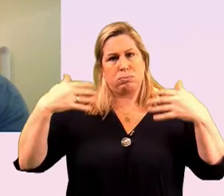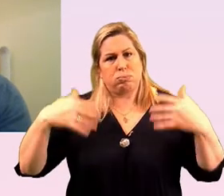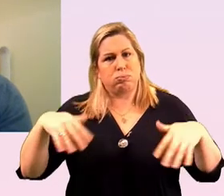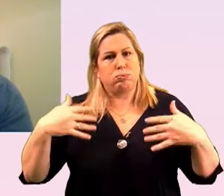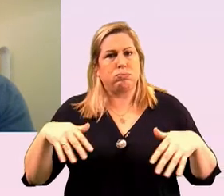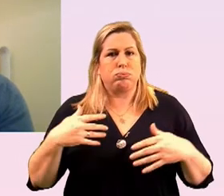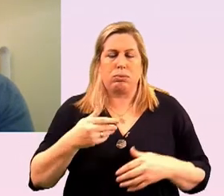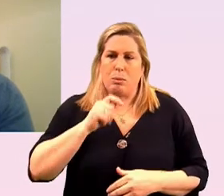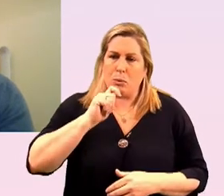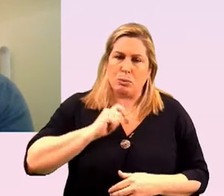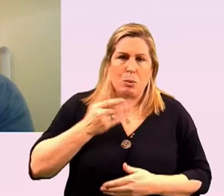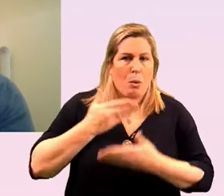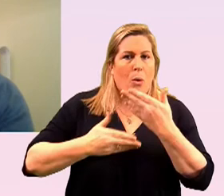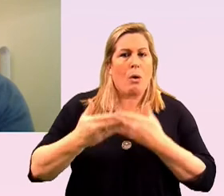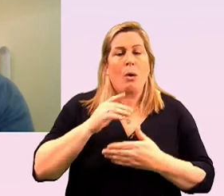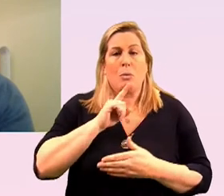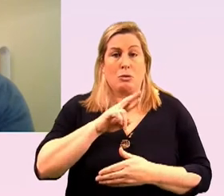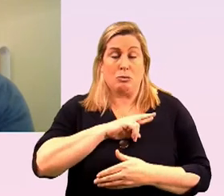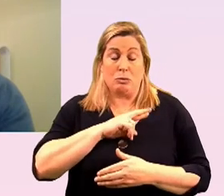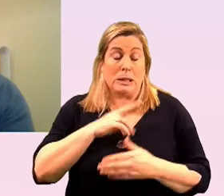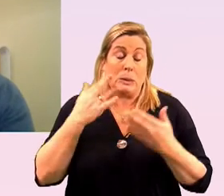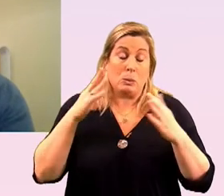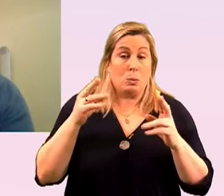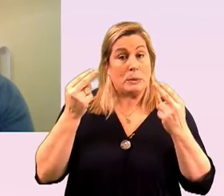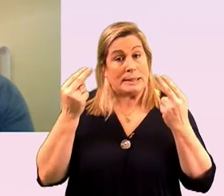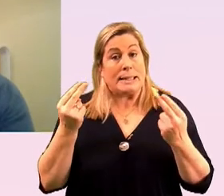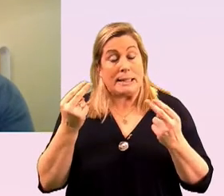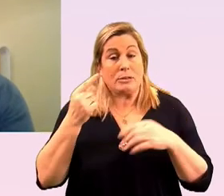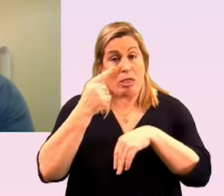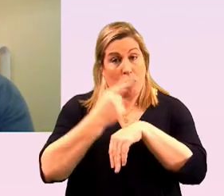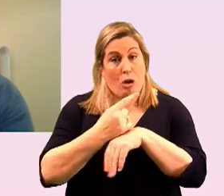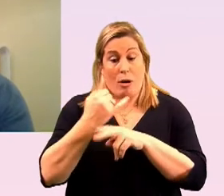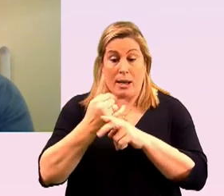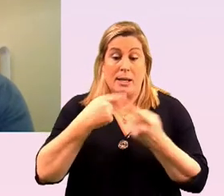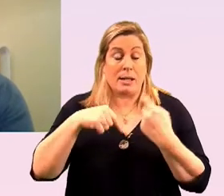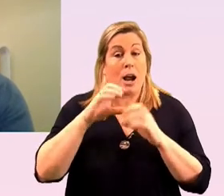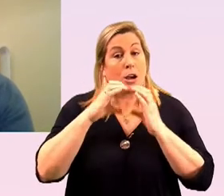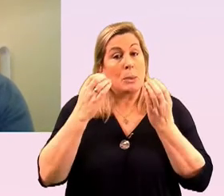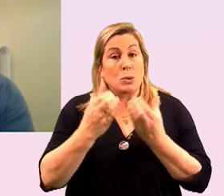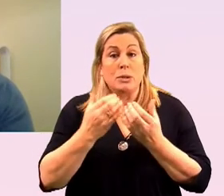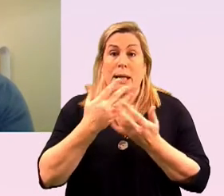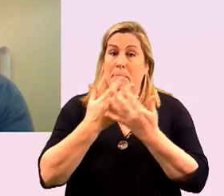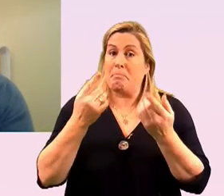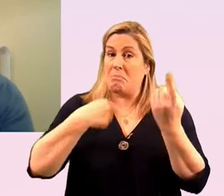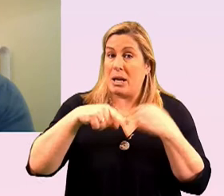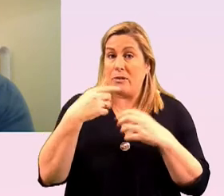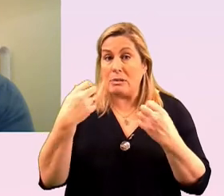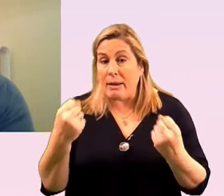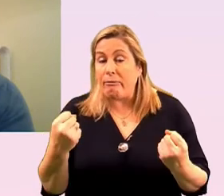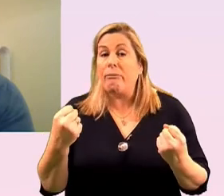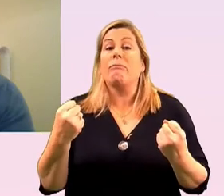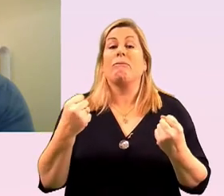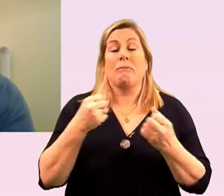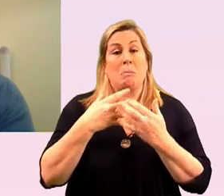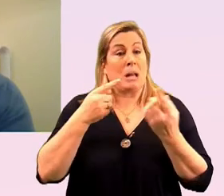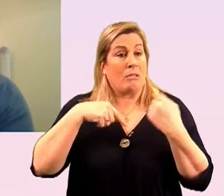to us but i think really laying out the needs that are there in our community and that many of us have and i suppose that many